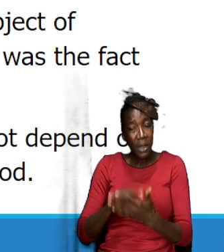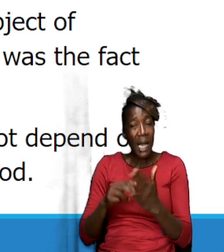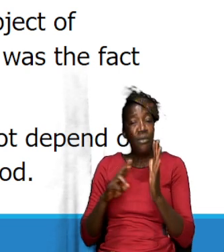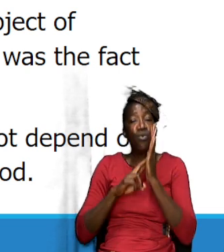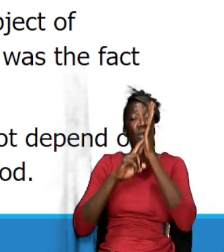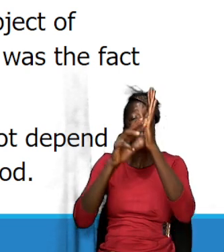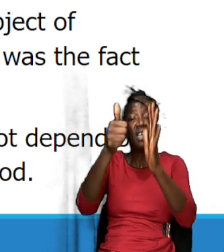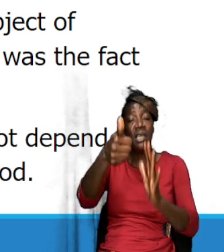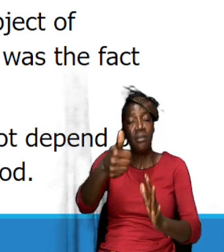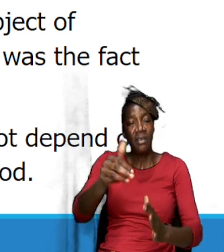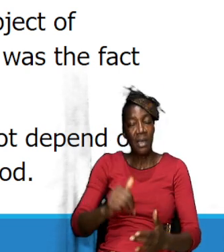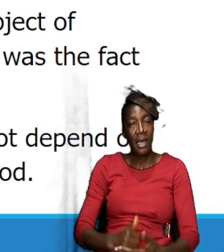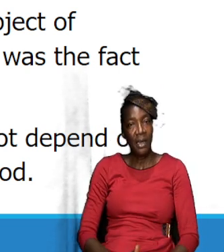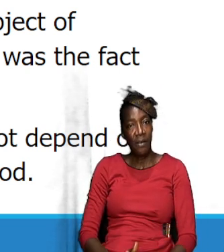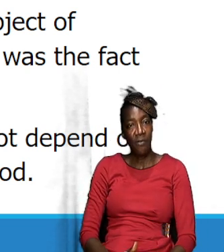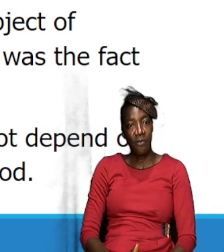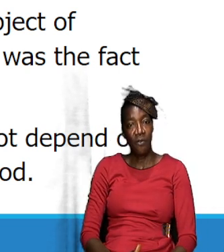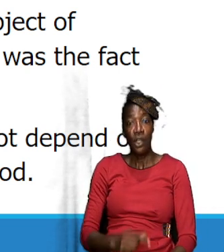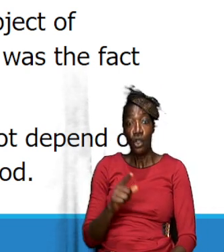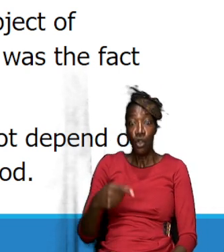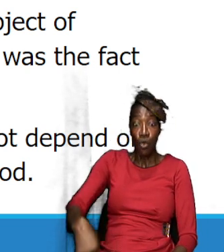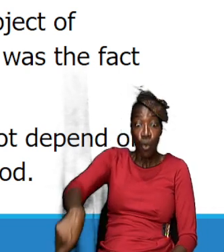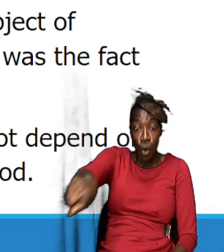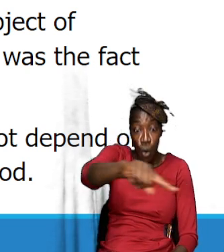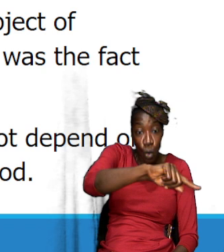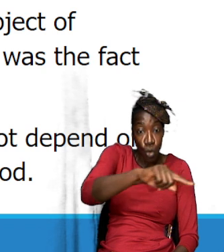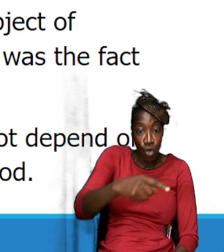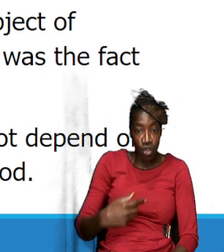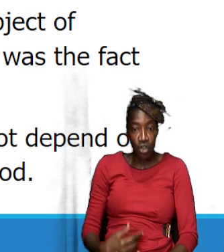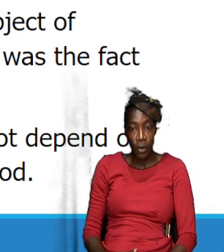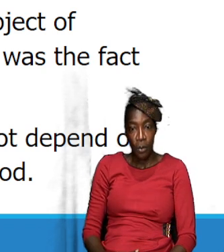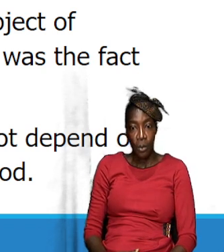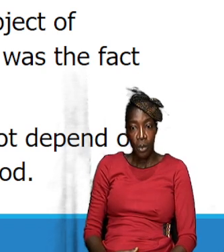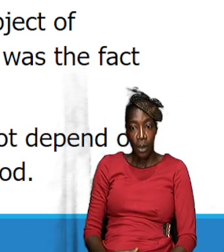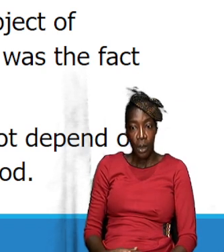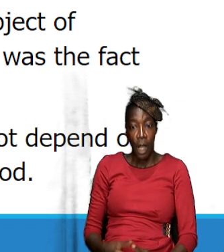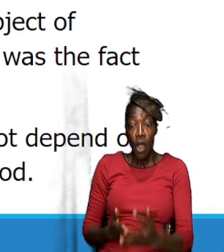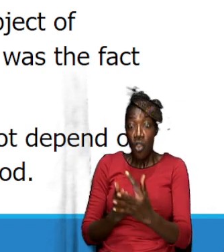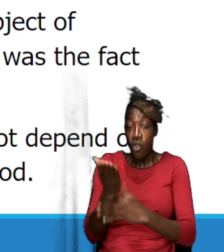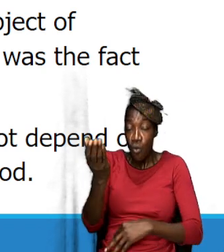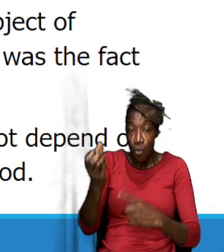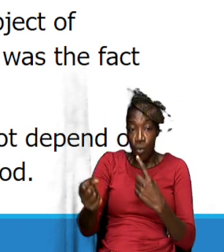himself to us through situations